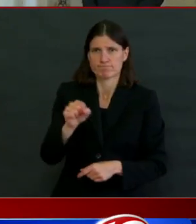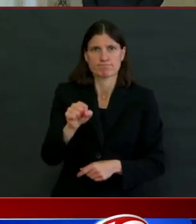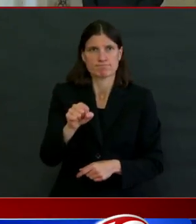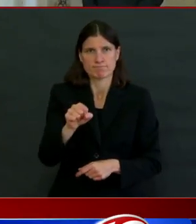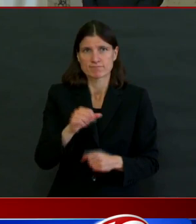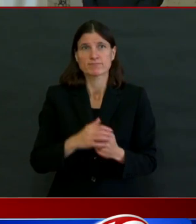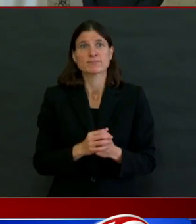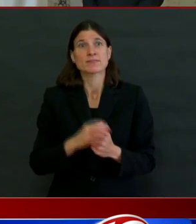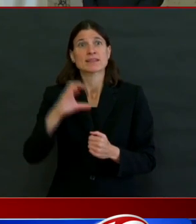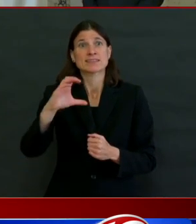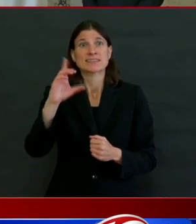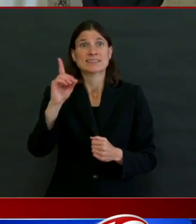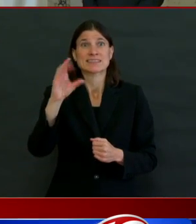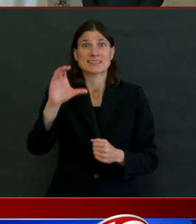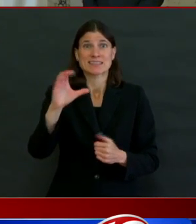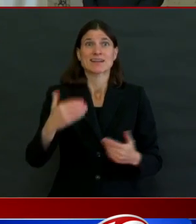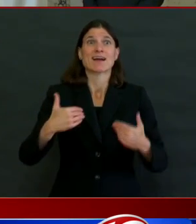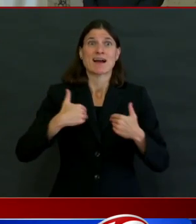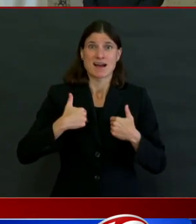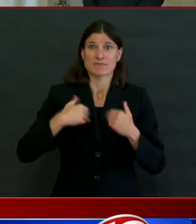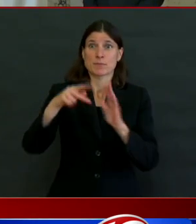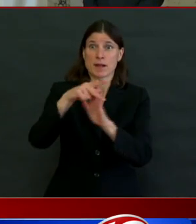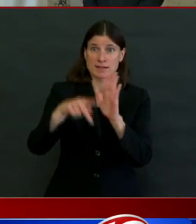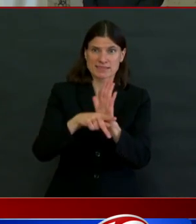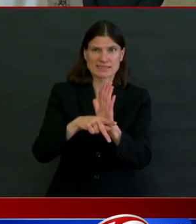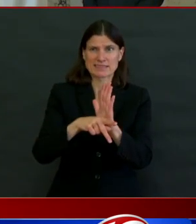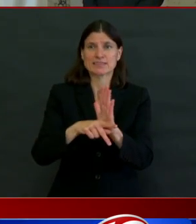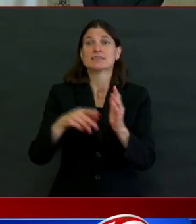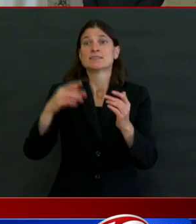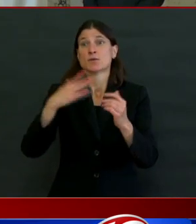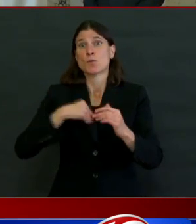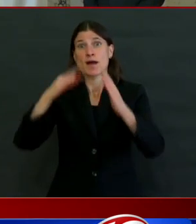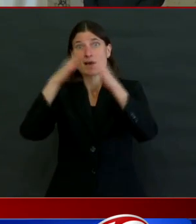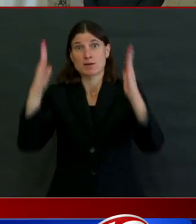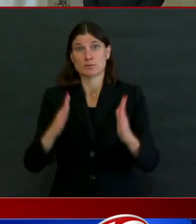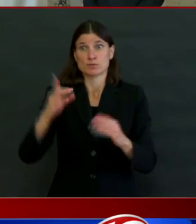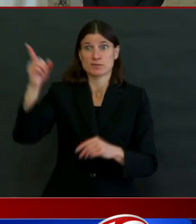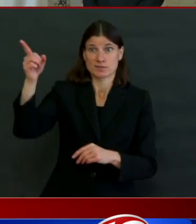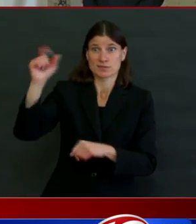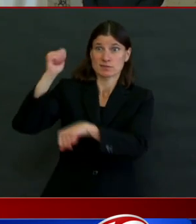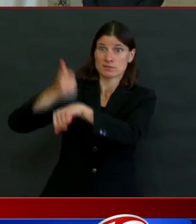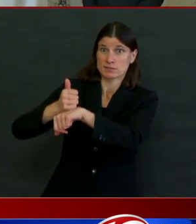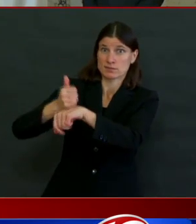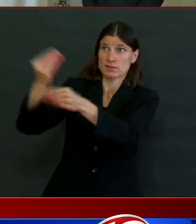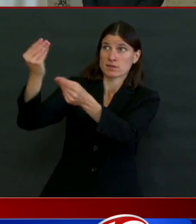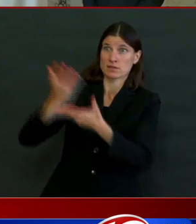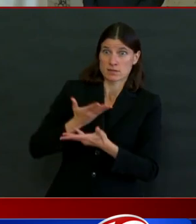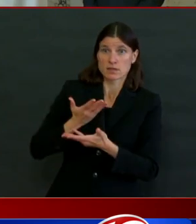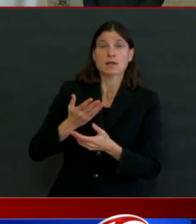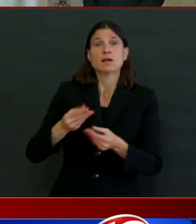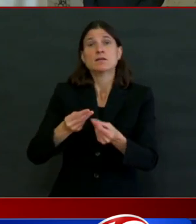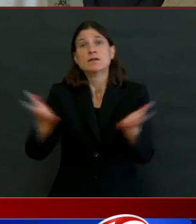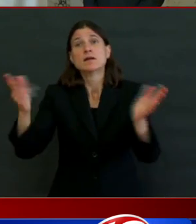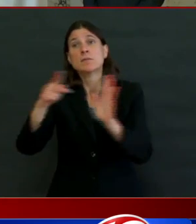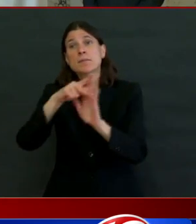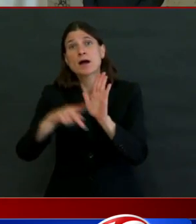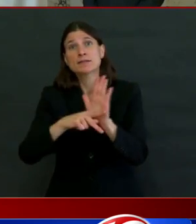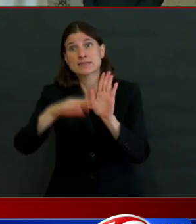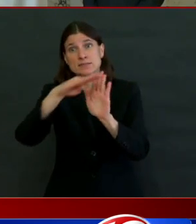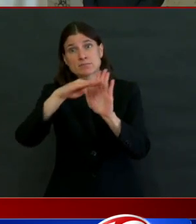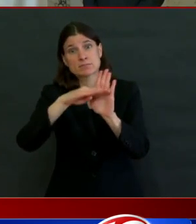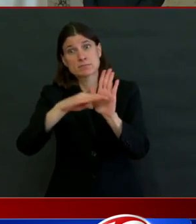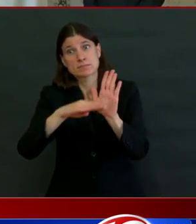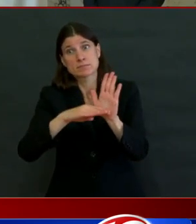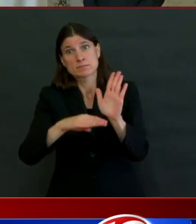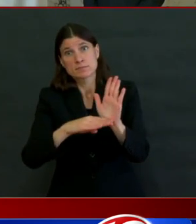out guidance that in order for a state to think about reopening the economy, they ought to have 14 straight days in a